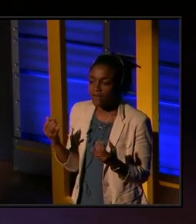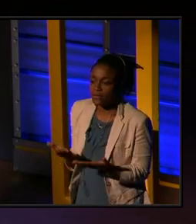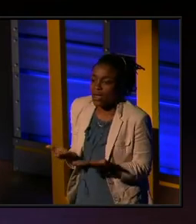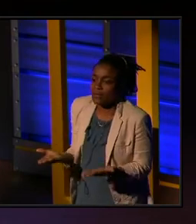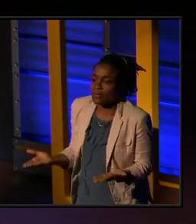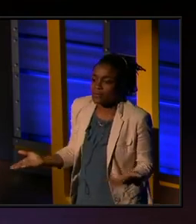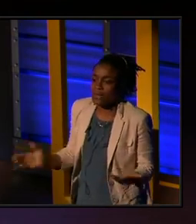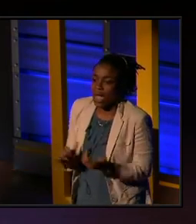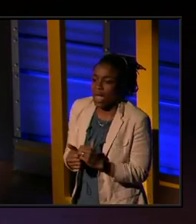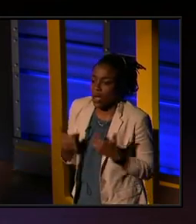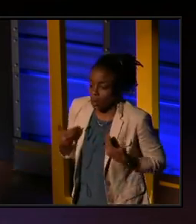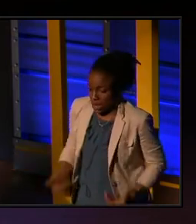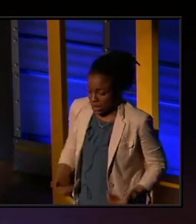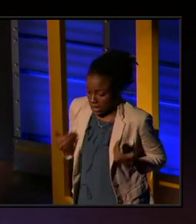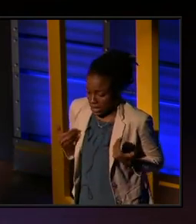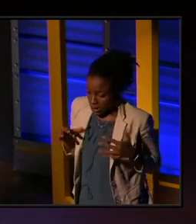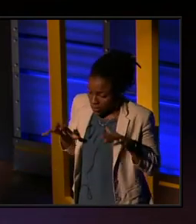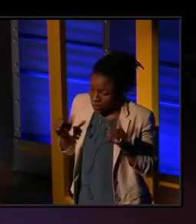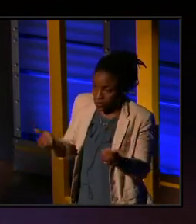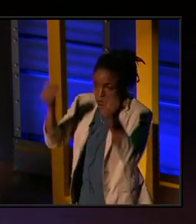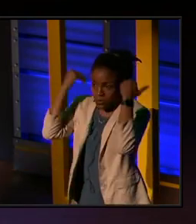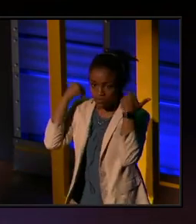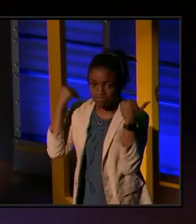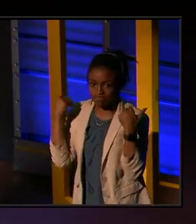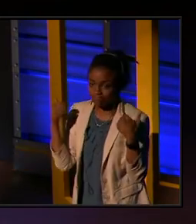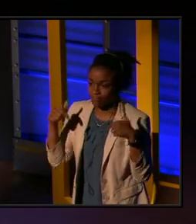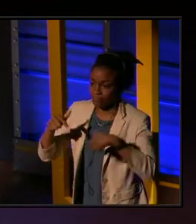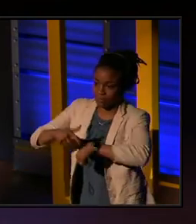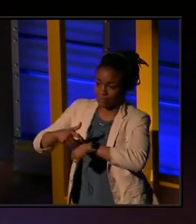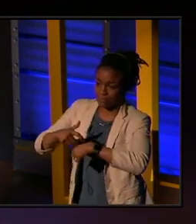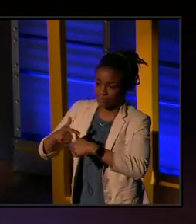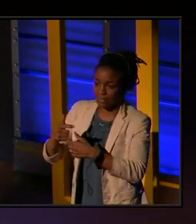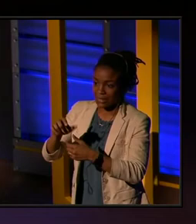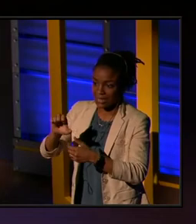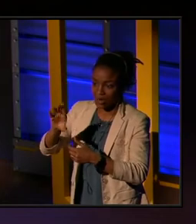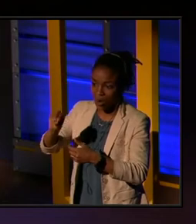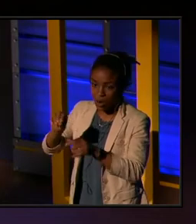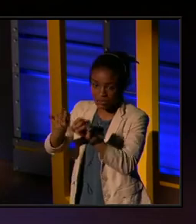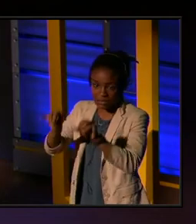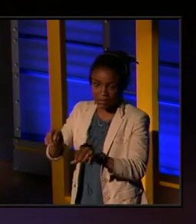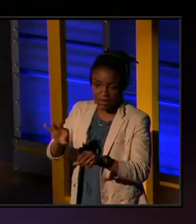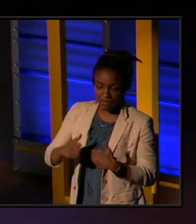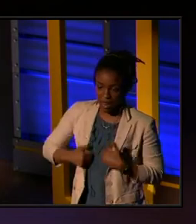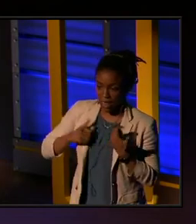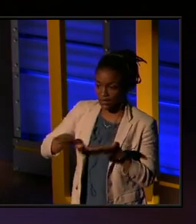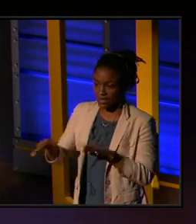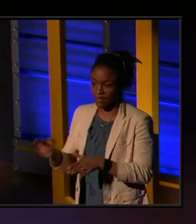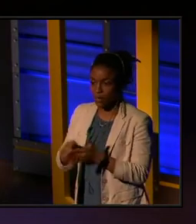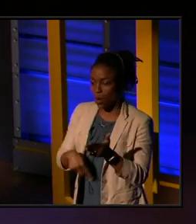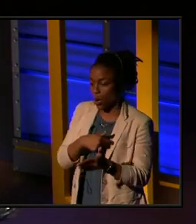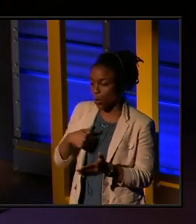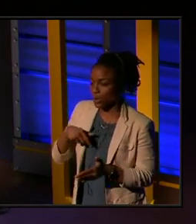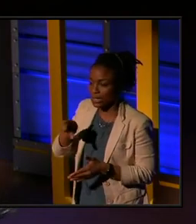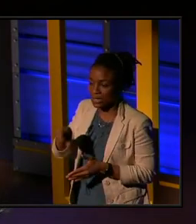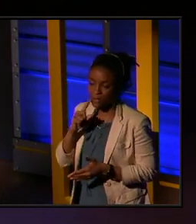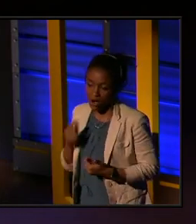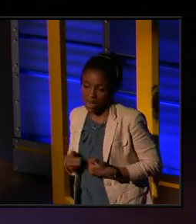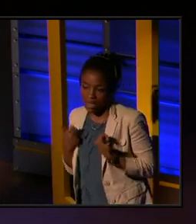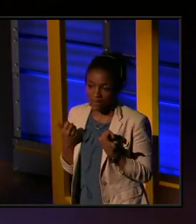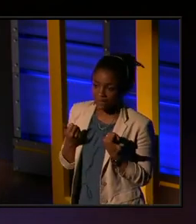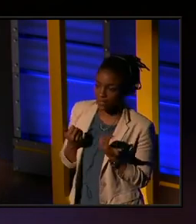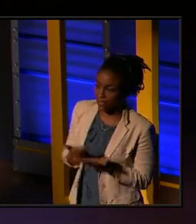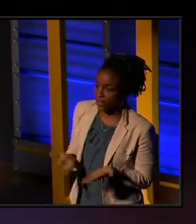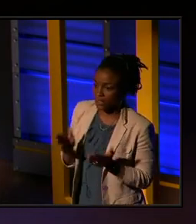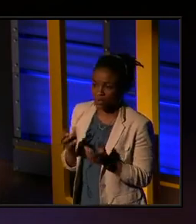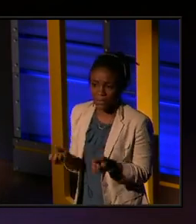and how we take as part of this sort of larger ecosystem of life and death and what we need to live and survive. And so there's many things